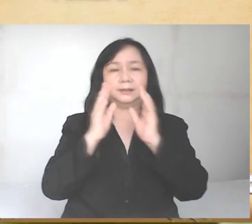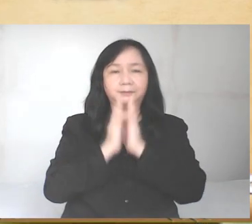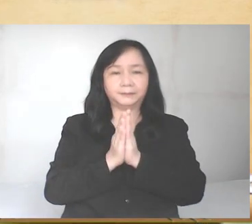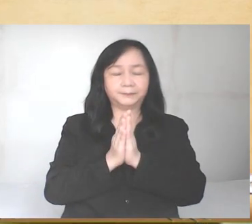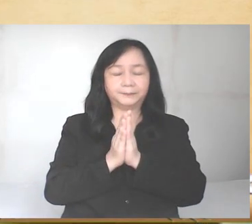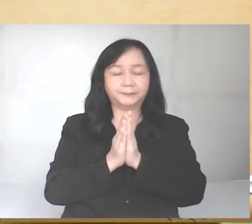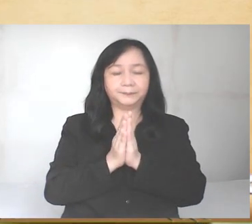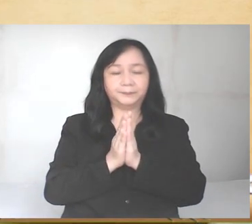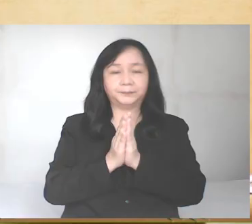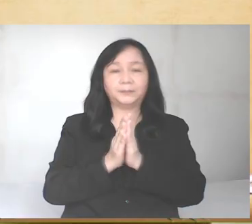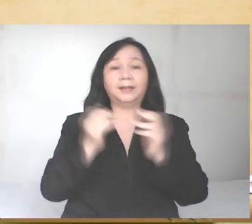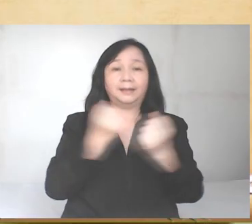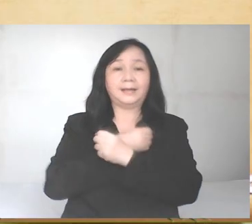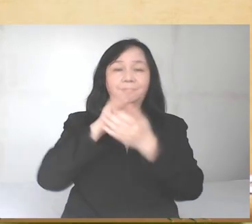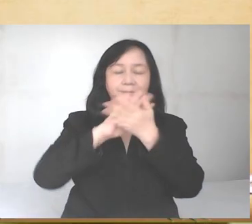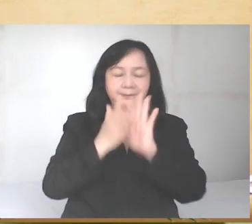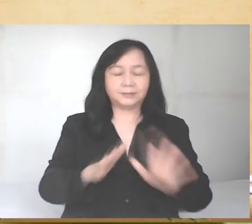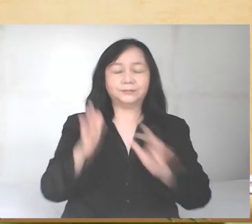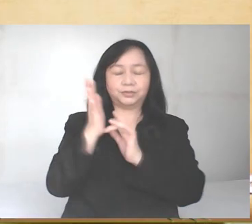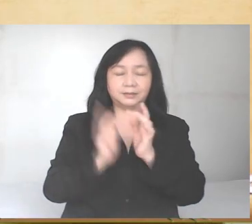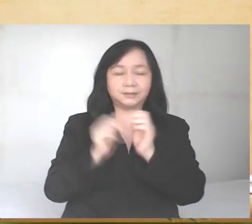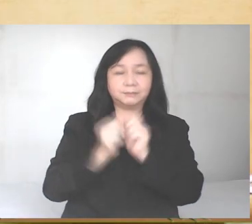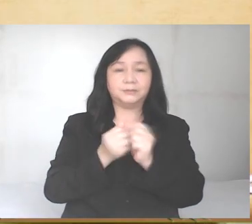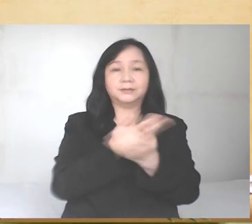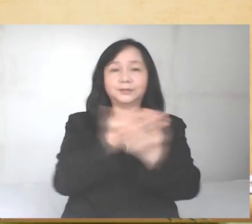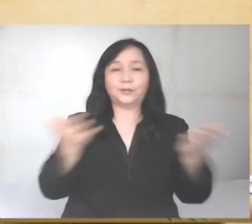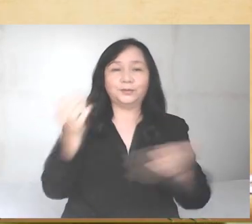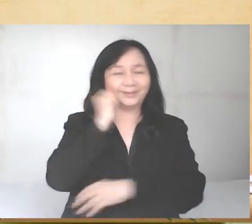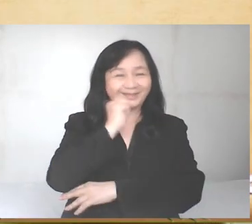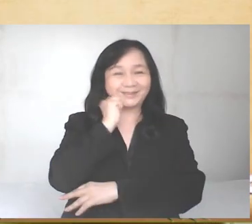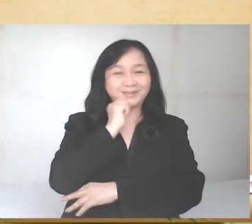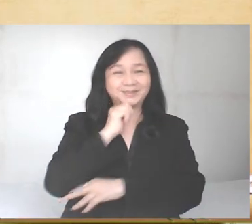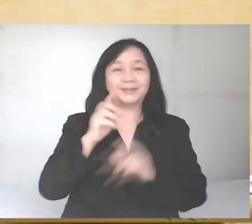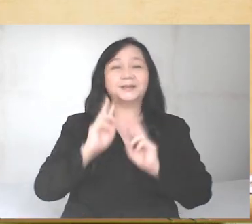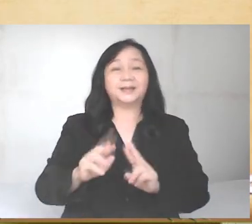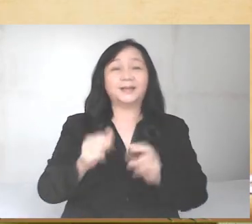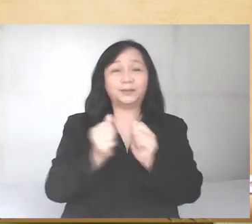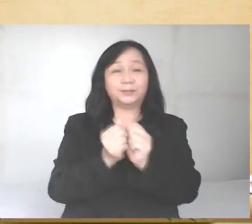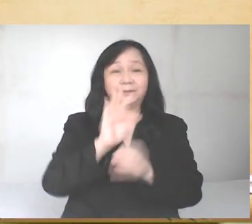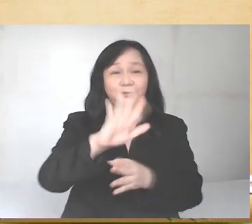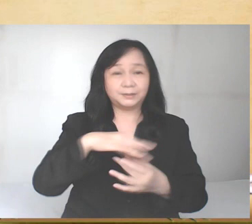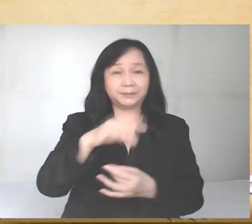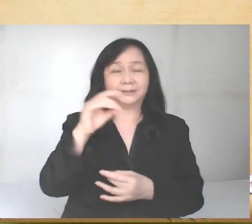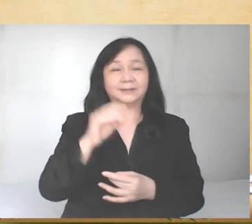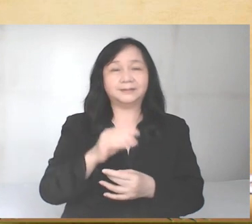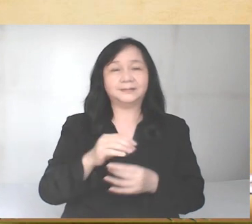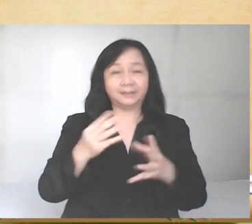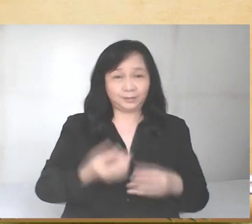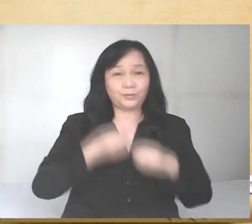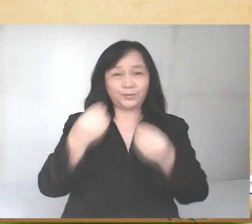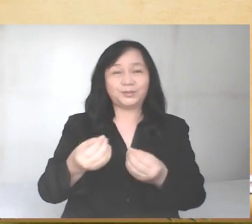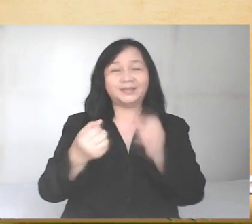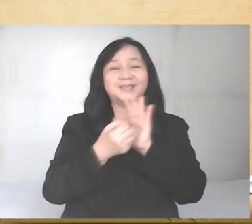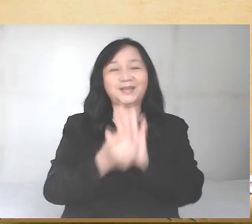Amen. The love and peace of Jesus be with you always. And with your spirit. Let us joyfully offer each